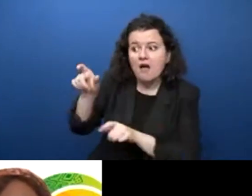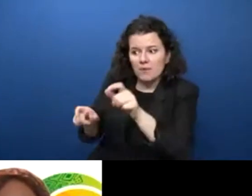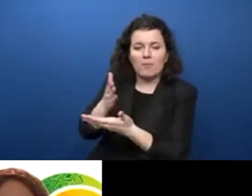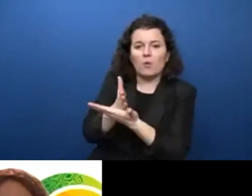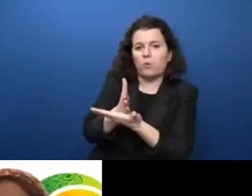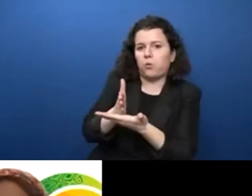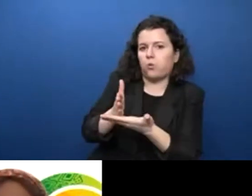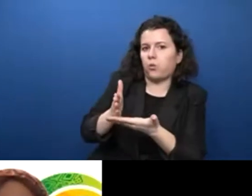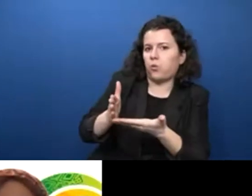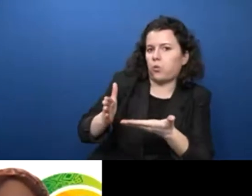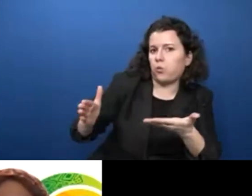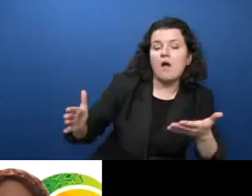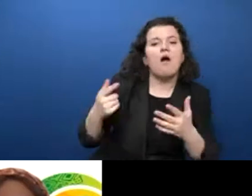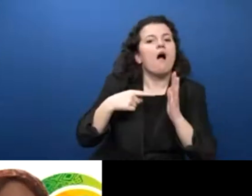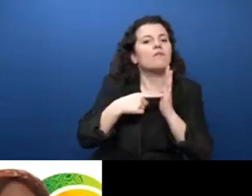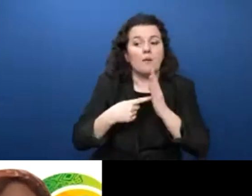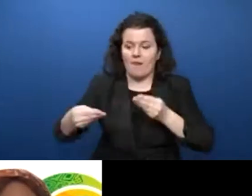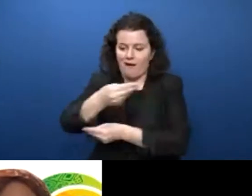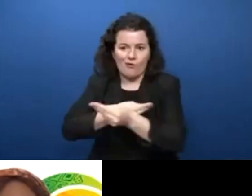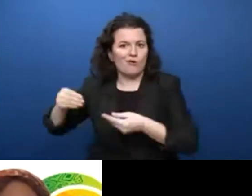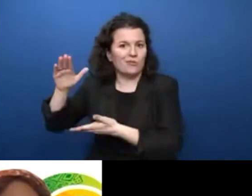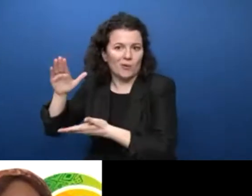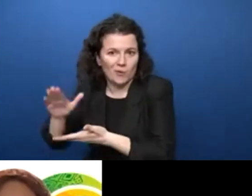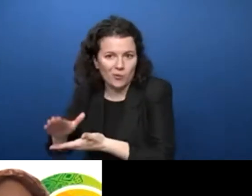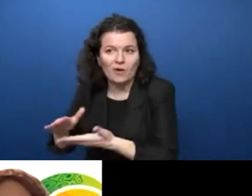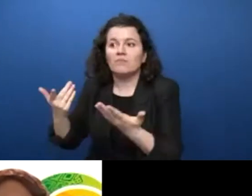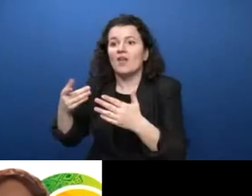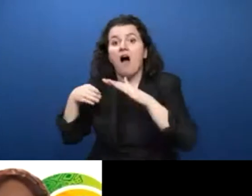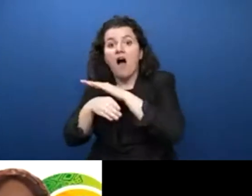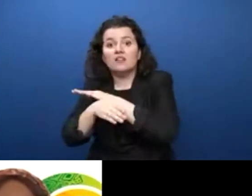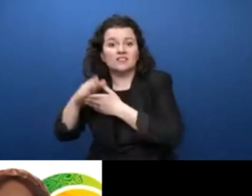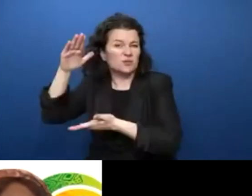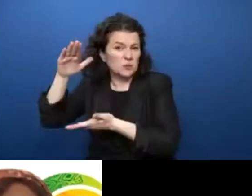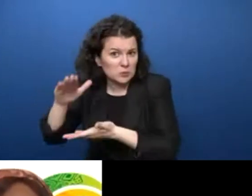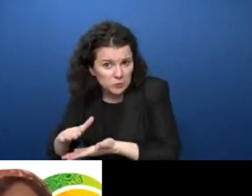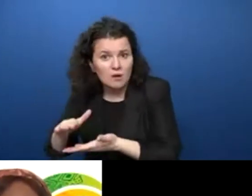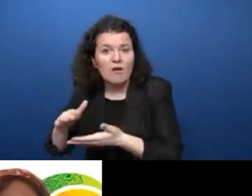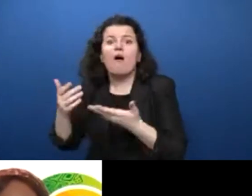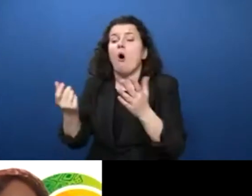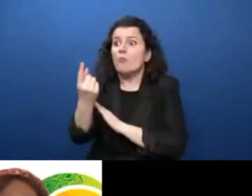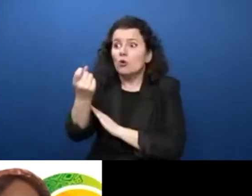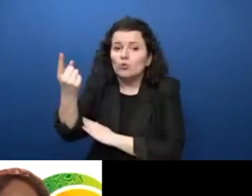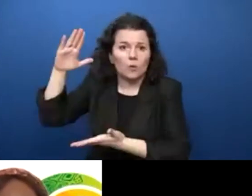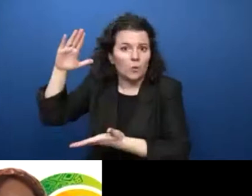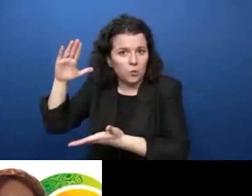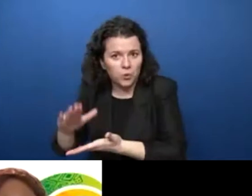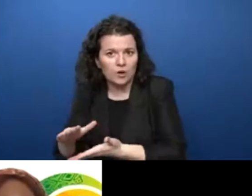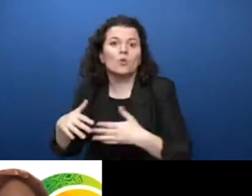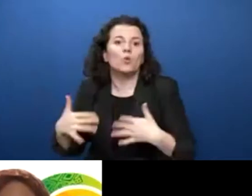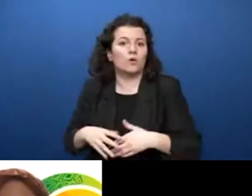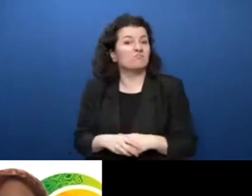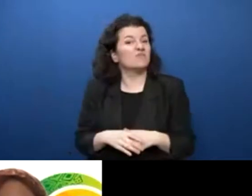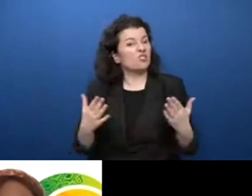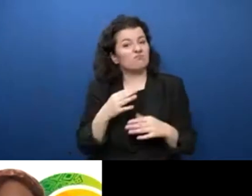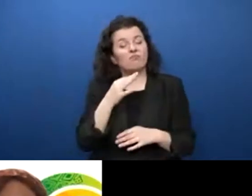socially, as well as their access to other opportunities. And also asked a very powerful question there. How could we have